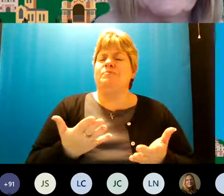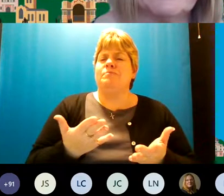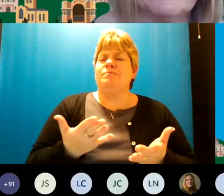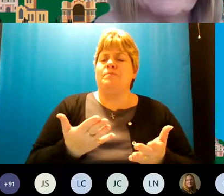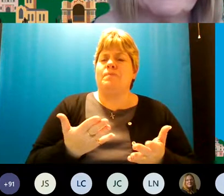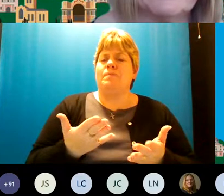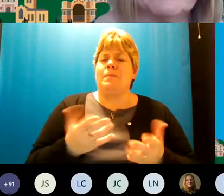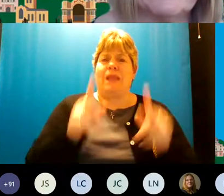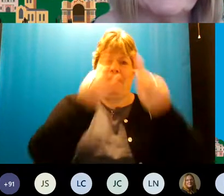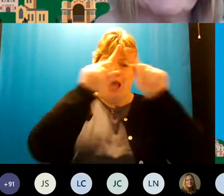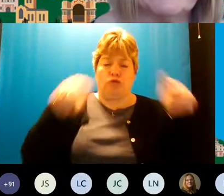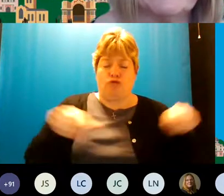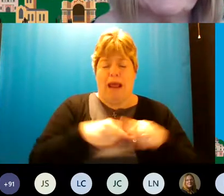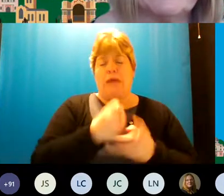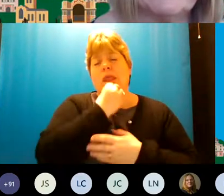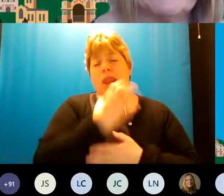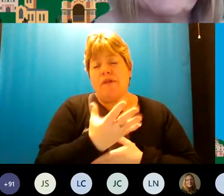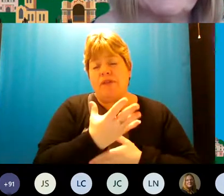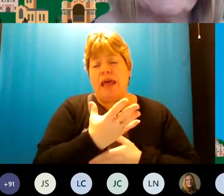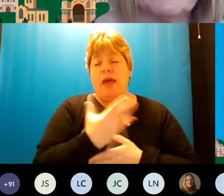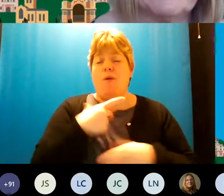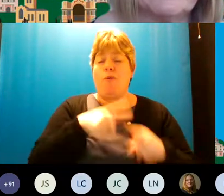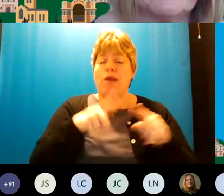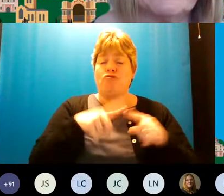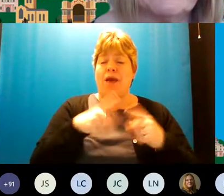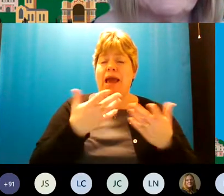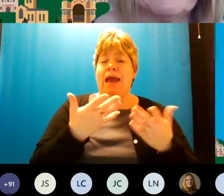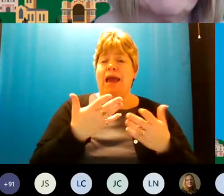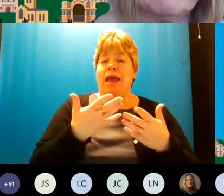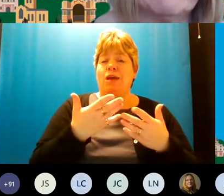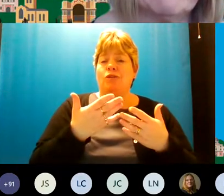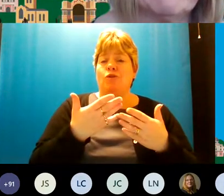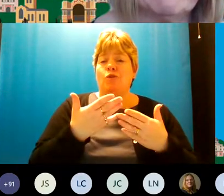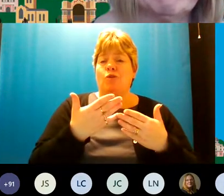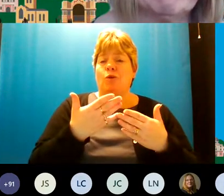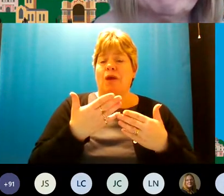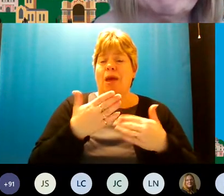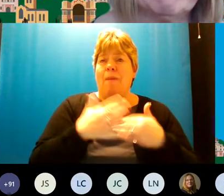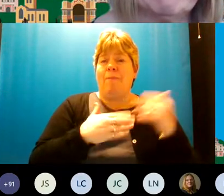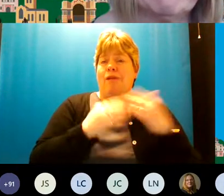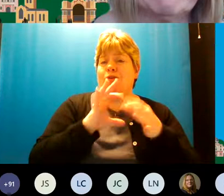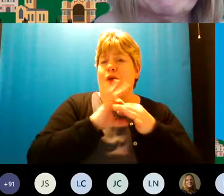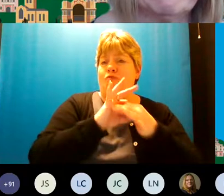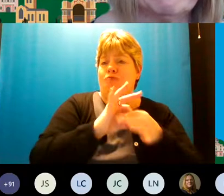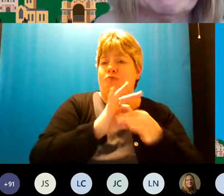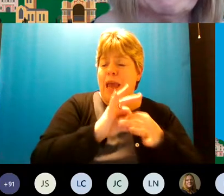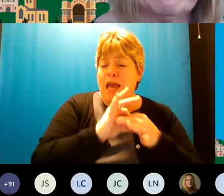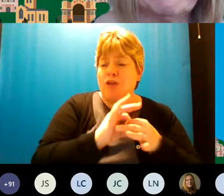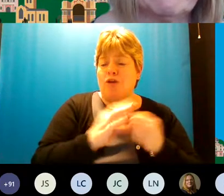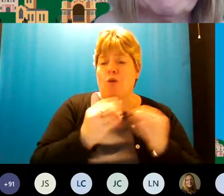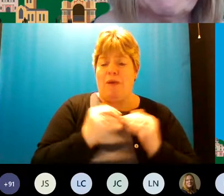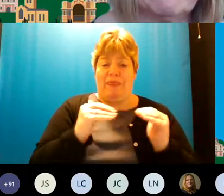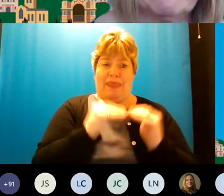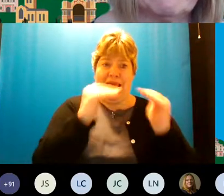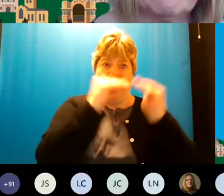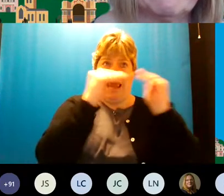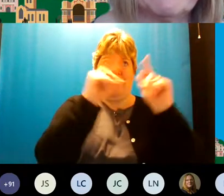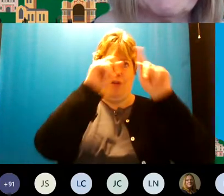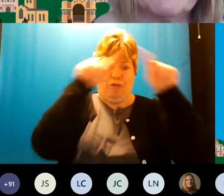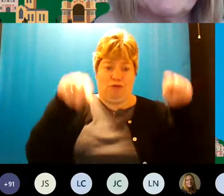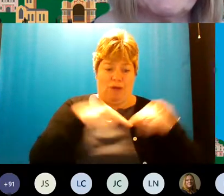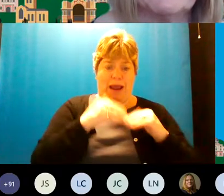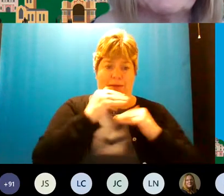that triangle was lovely um but will we try and sort of build a um relationship between the levels of the triangle